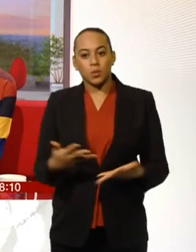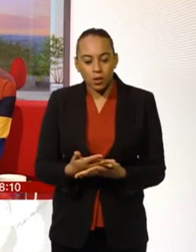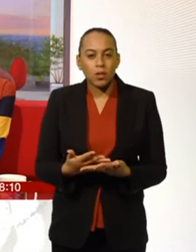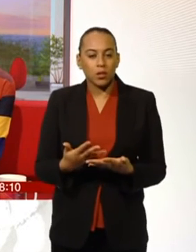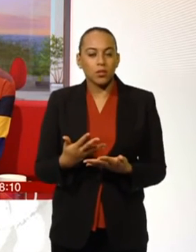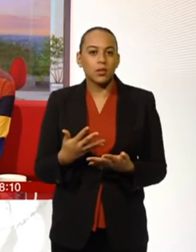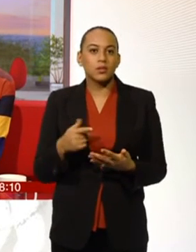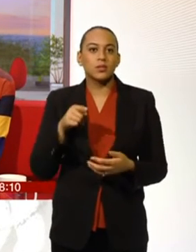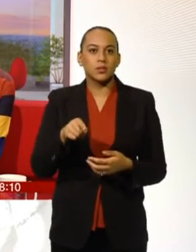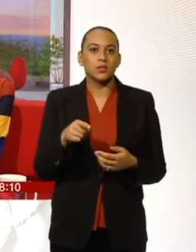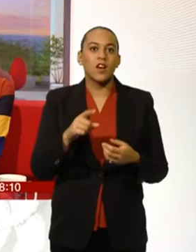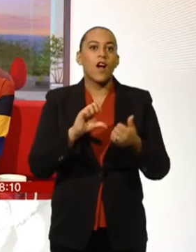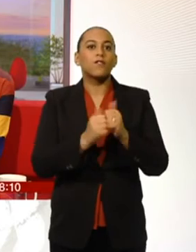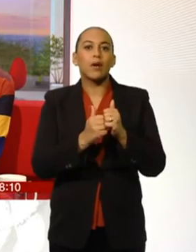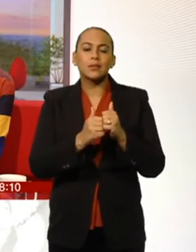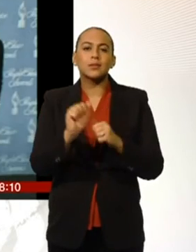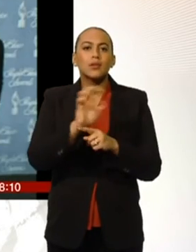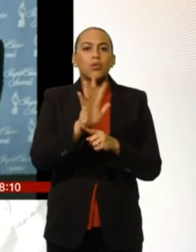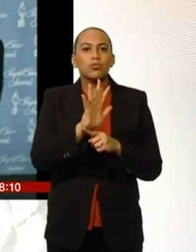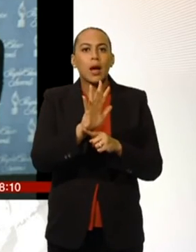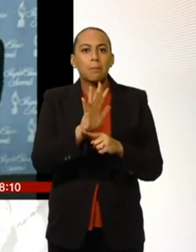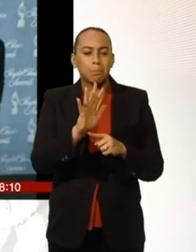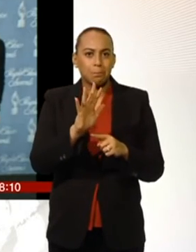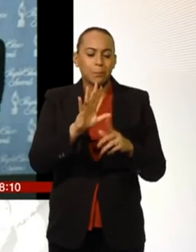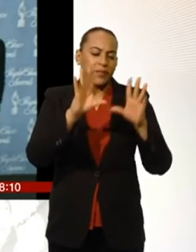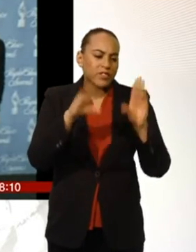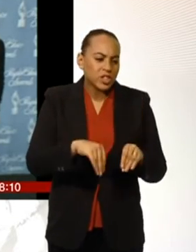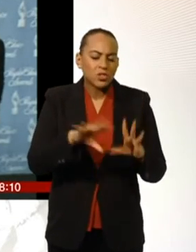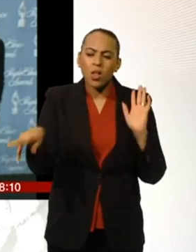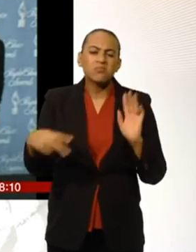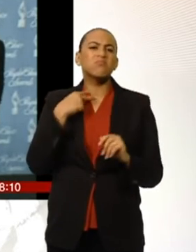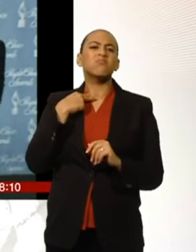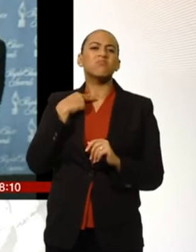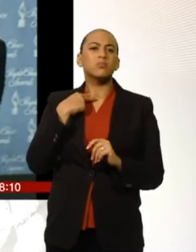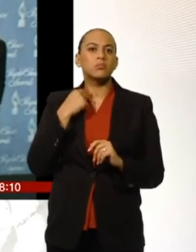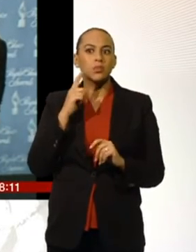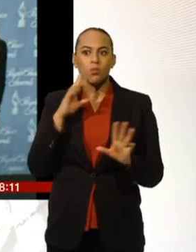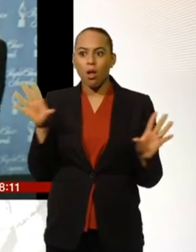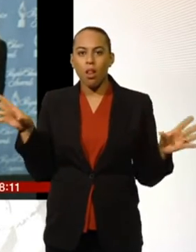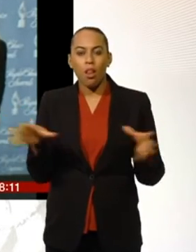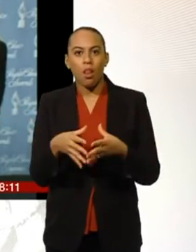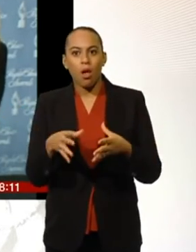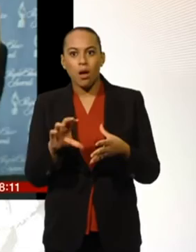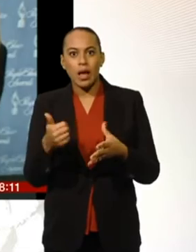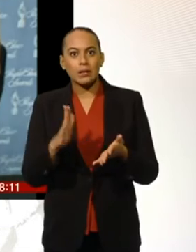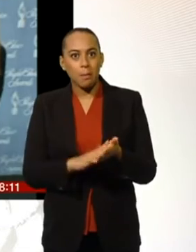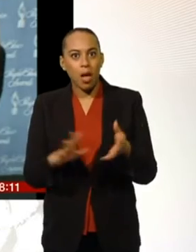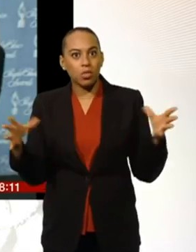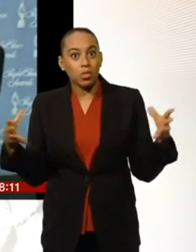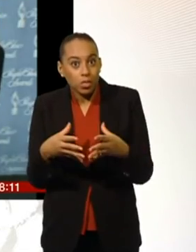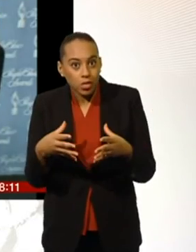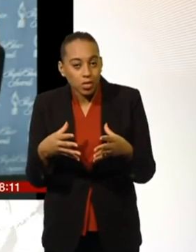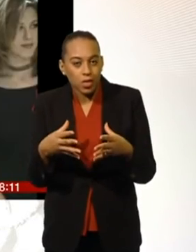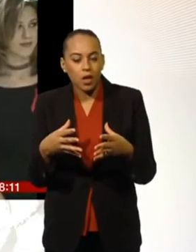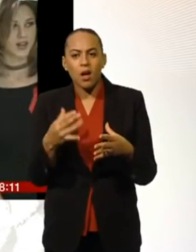left Central Perk for the last time. Of course we're talking about friends and the cast is going to come together next month for the first time since the series